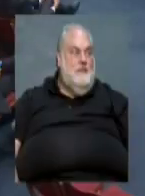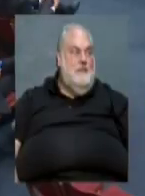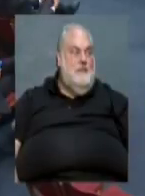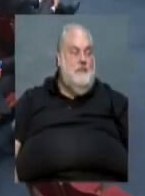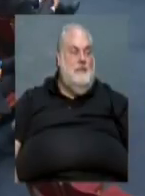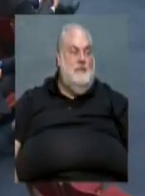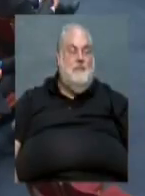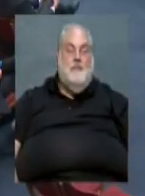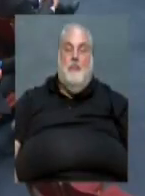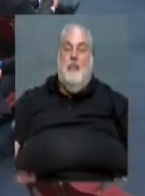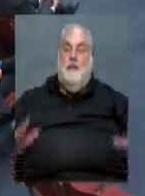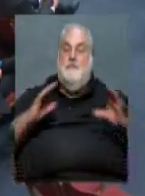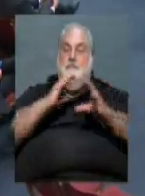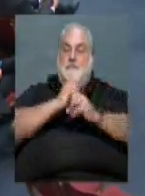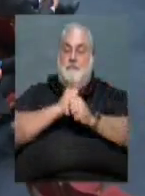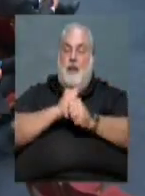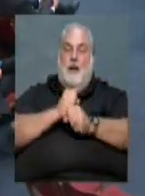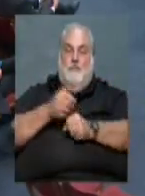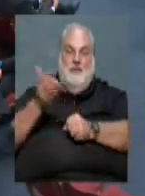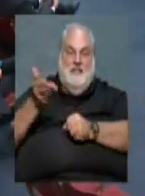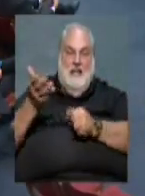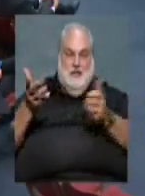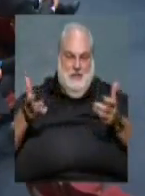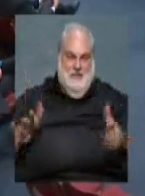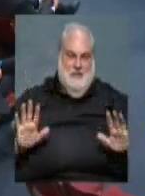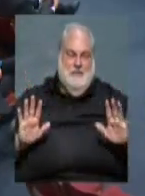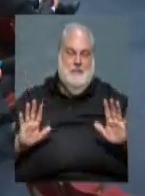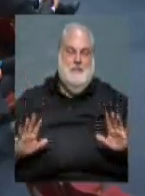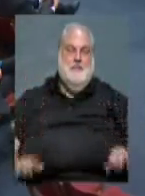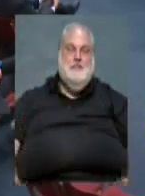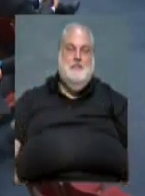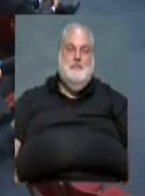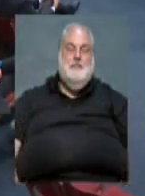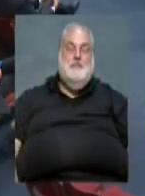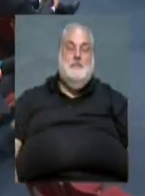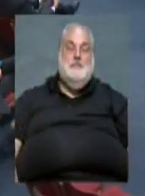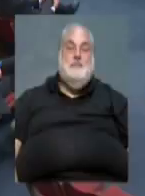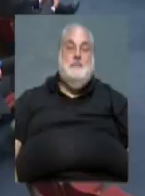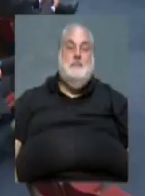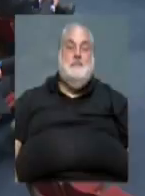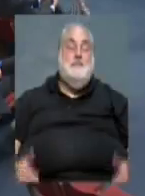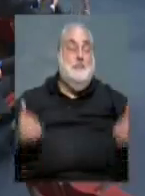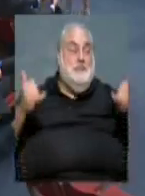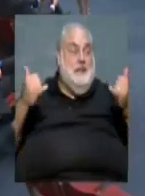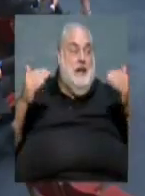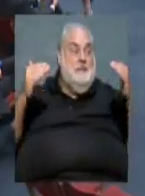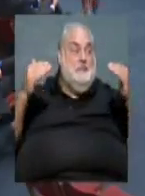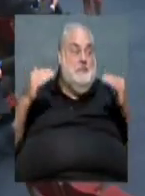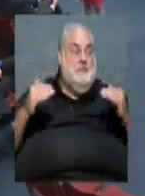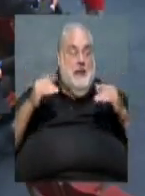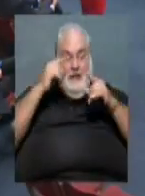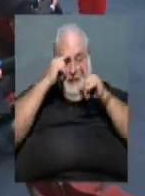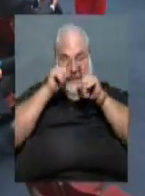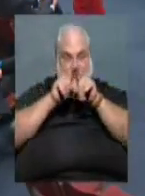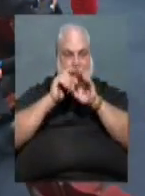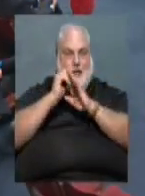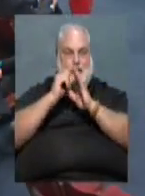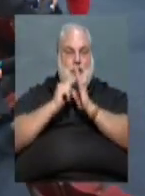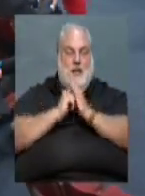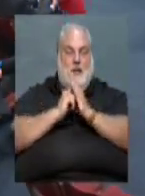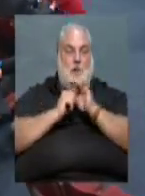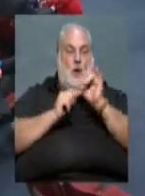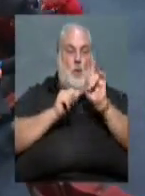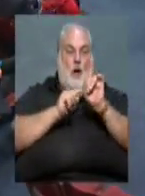Okay, that concludes our presentations for today. And we can now move on to the consent agenda items